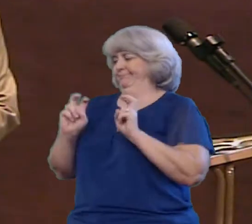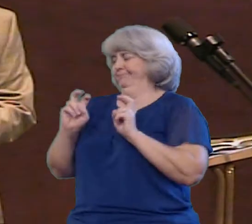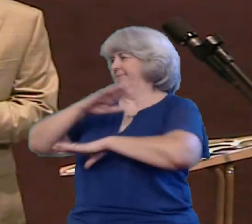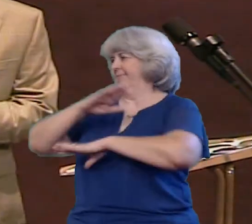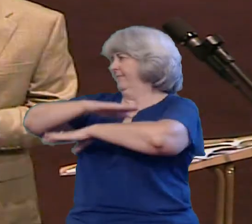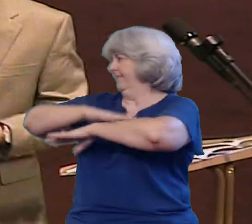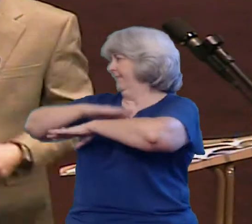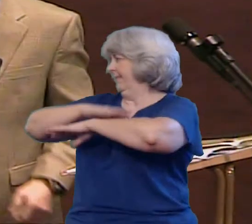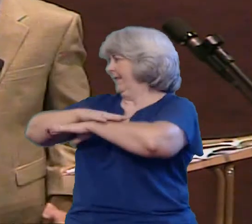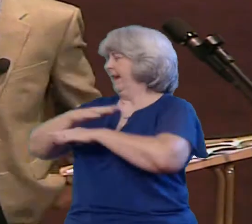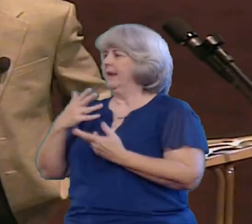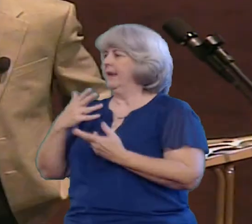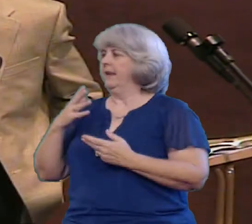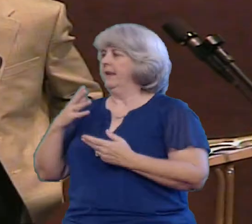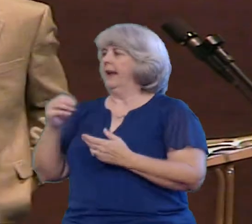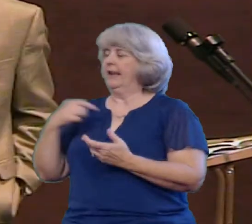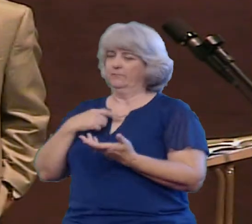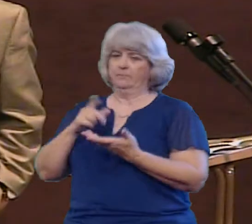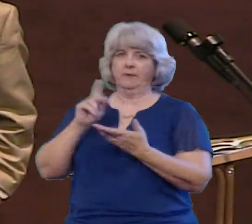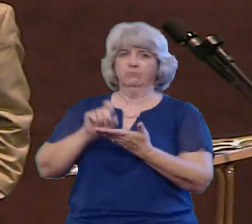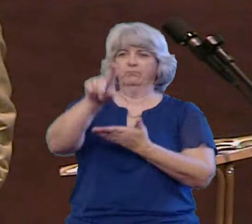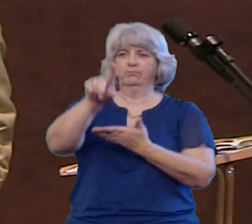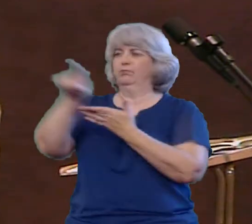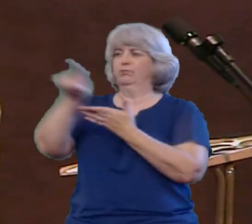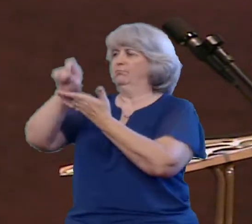and friends around the table Started getting responses back